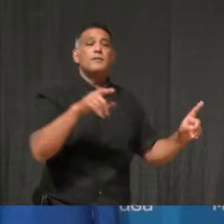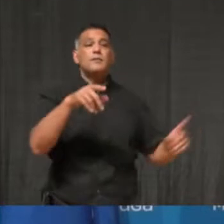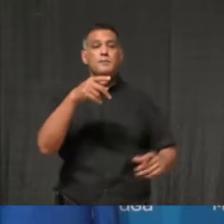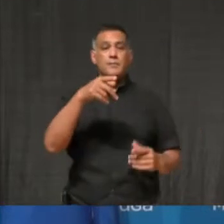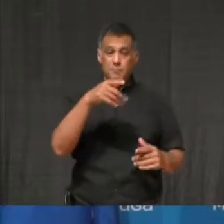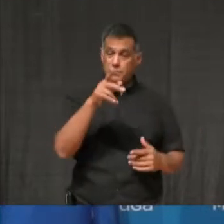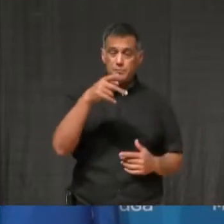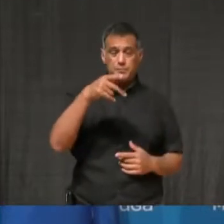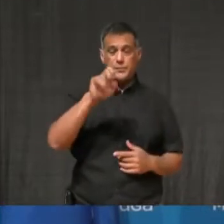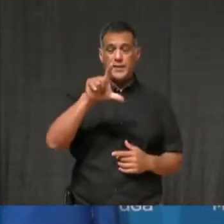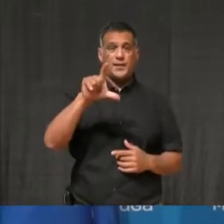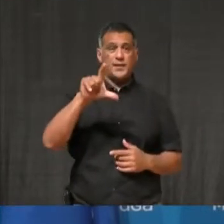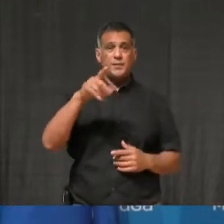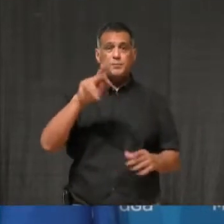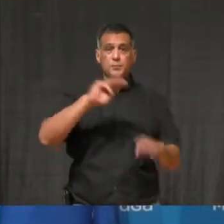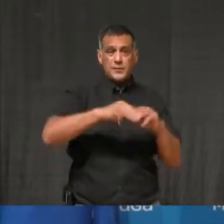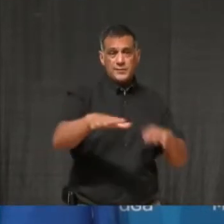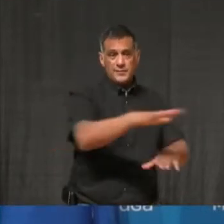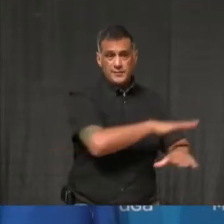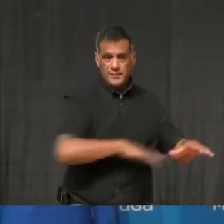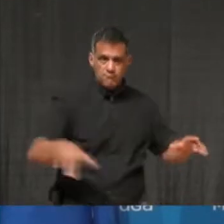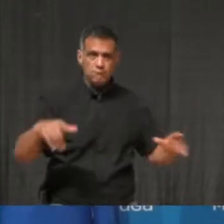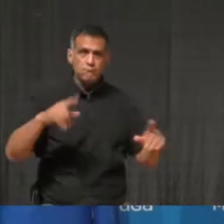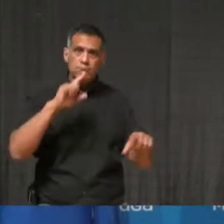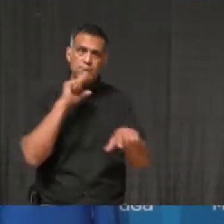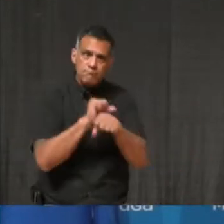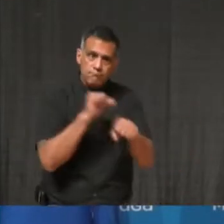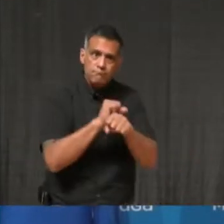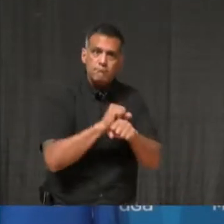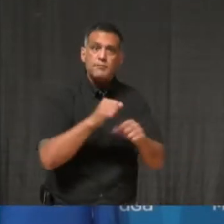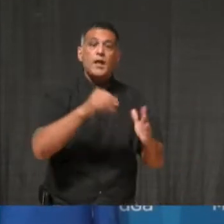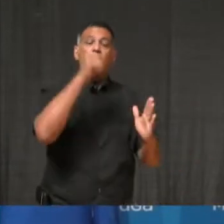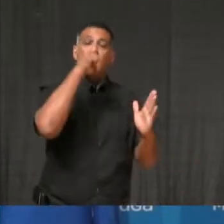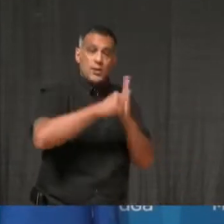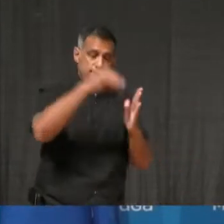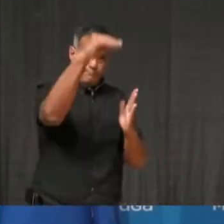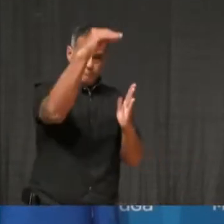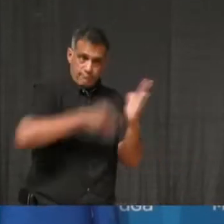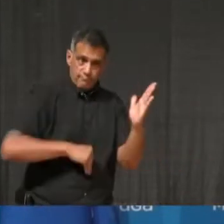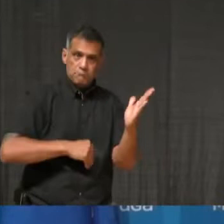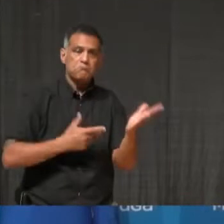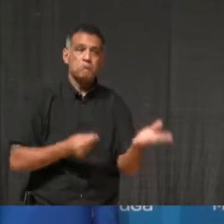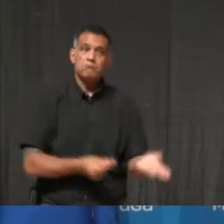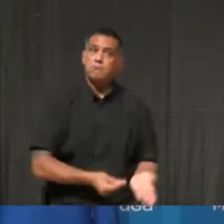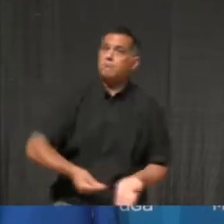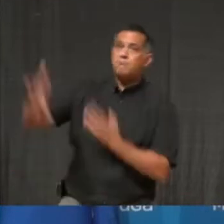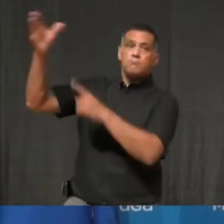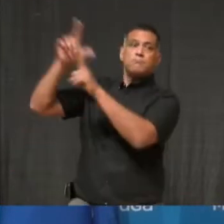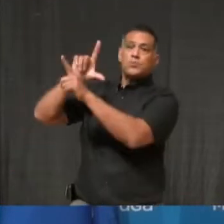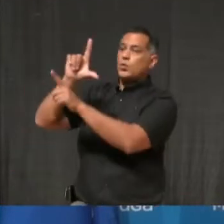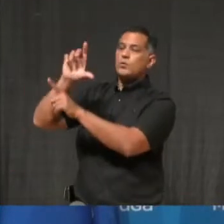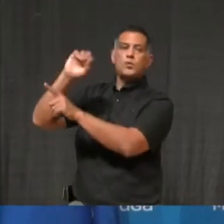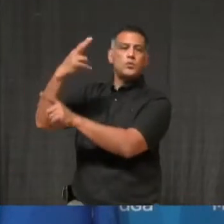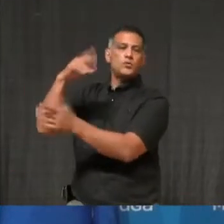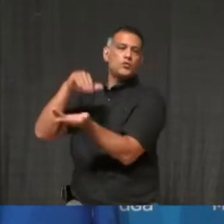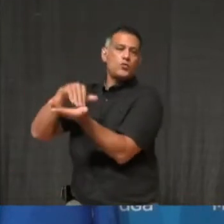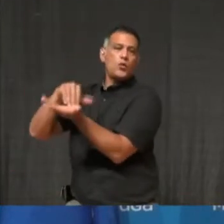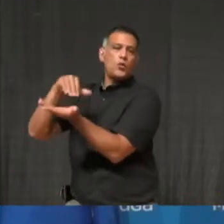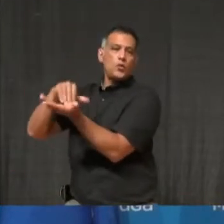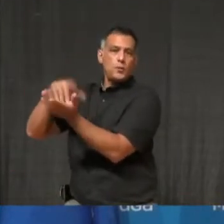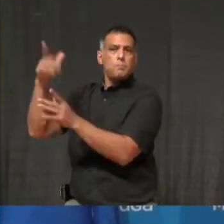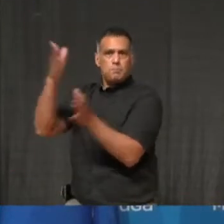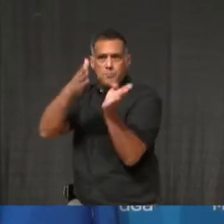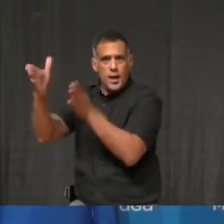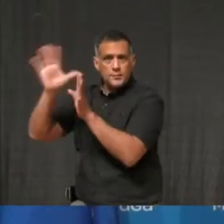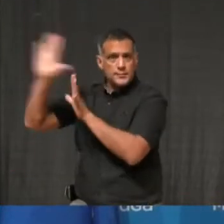letter that will be sent to Dr. Lowe asking him to prepare plans for three possible scenarios as we approach the